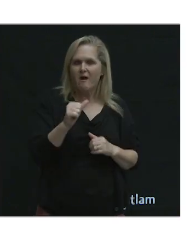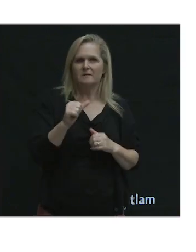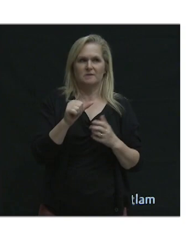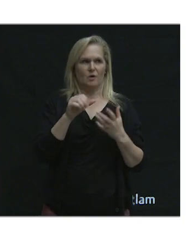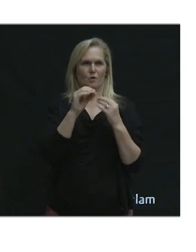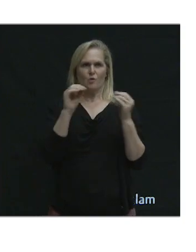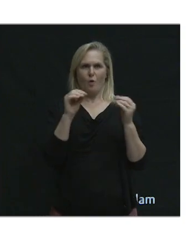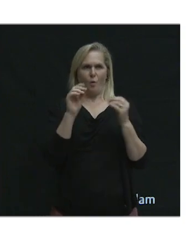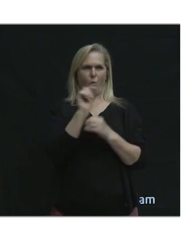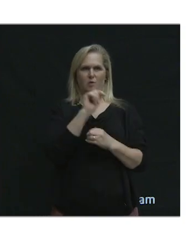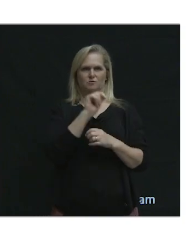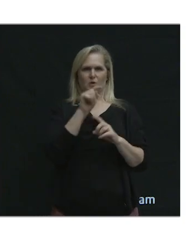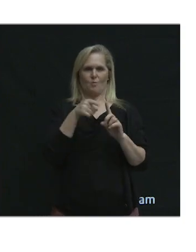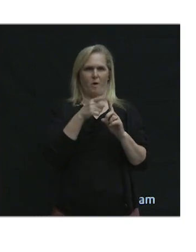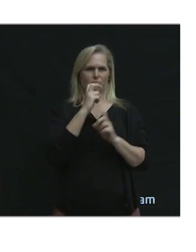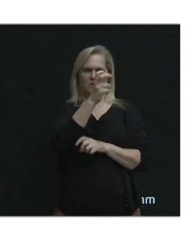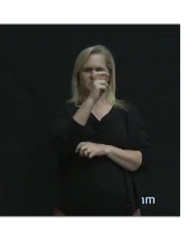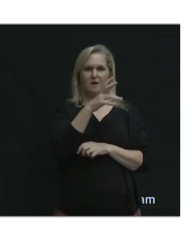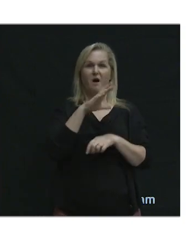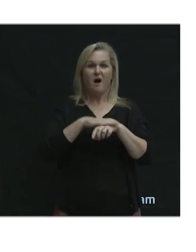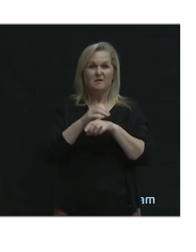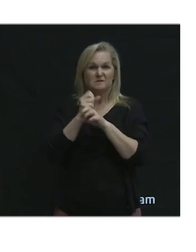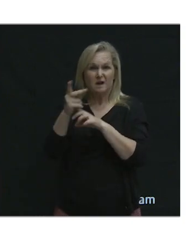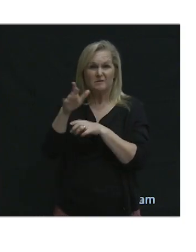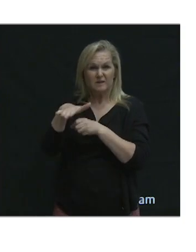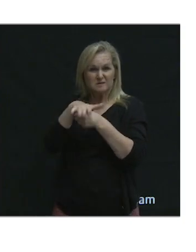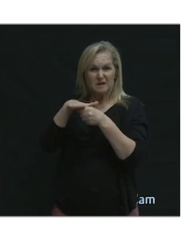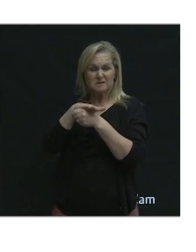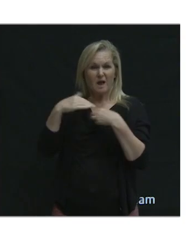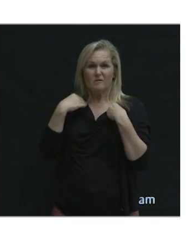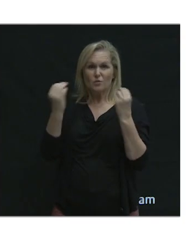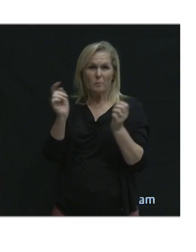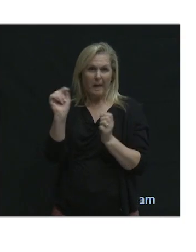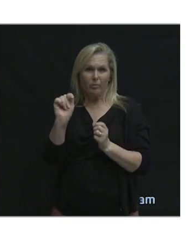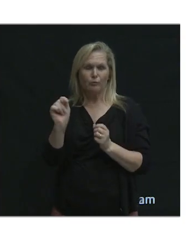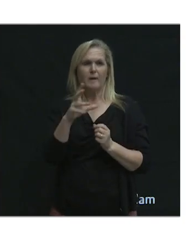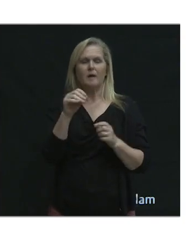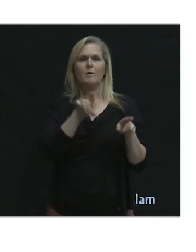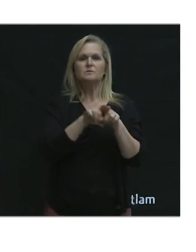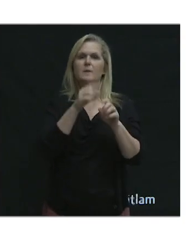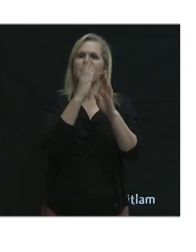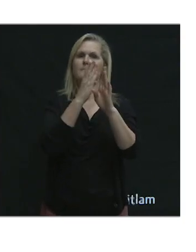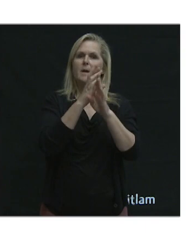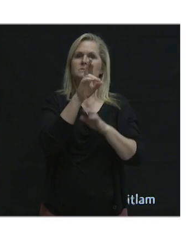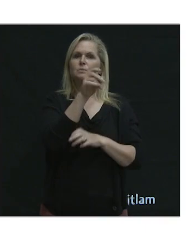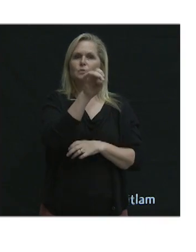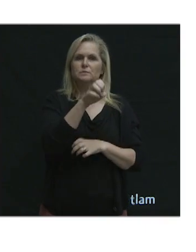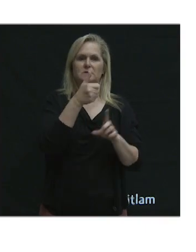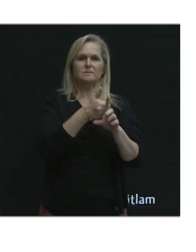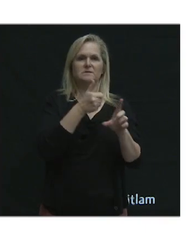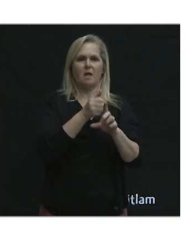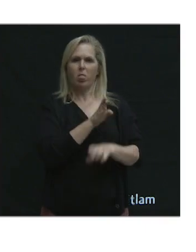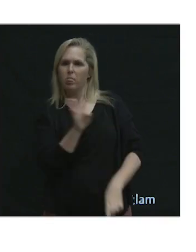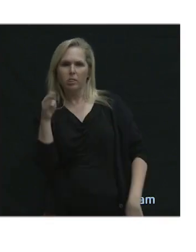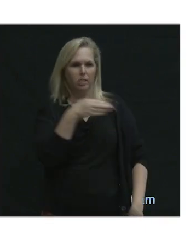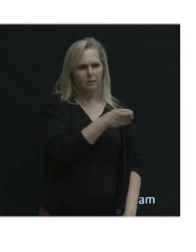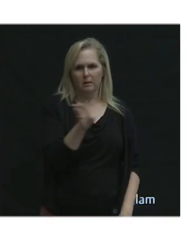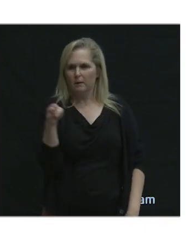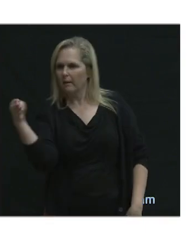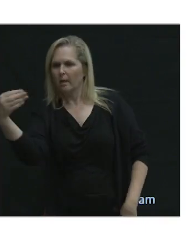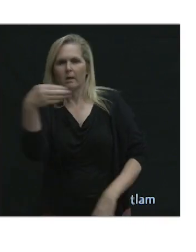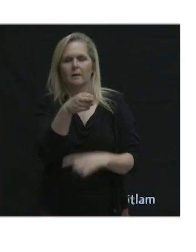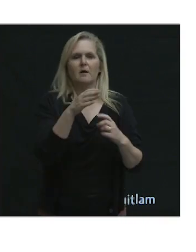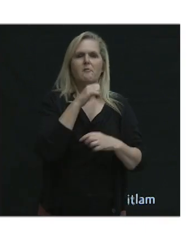washroom along the way, even at SkyTrain stations. And that bus routes are not direct. We had a